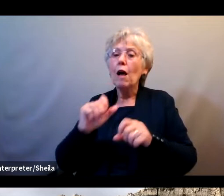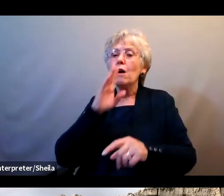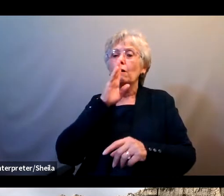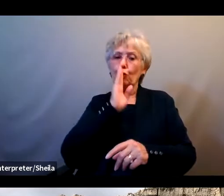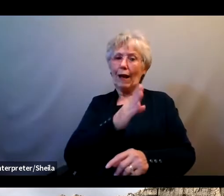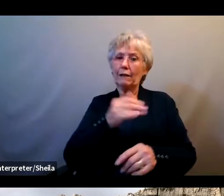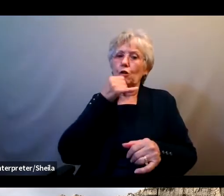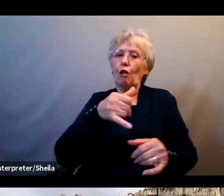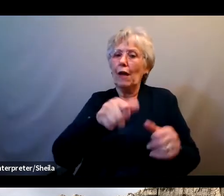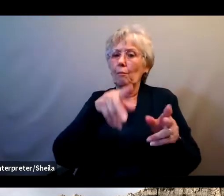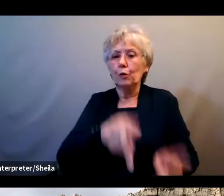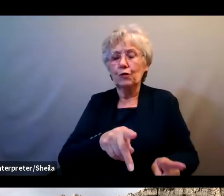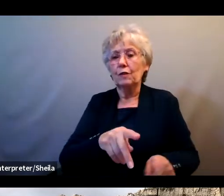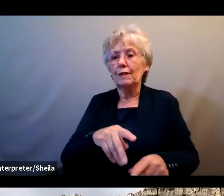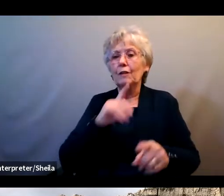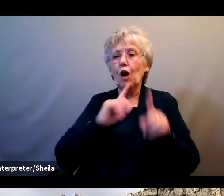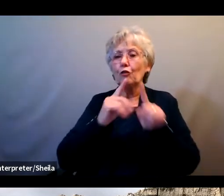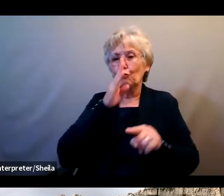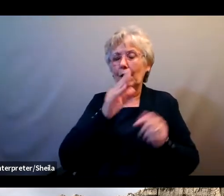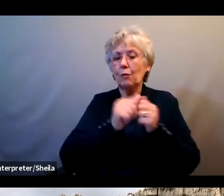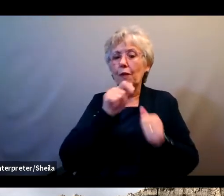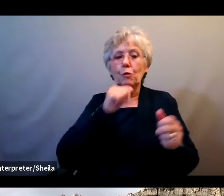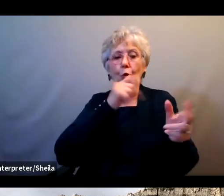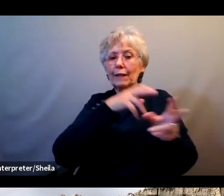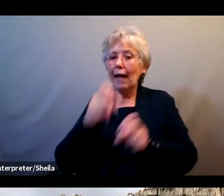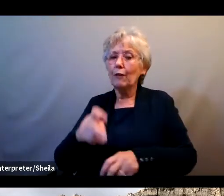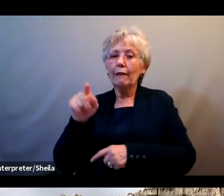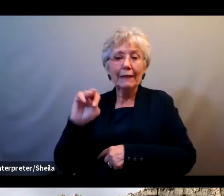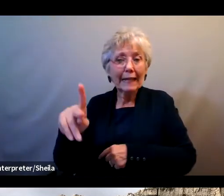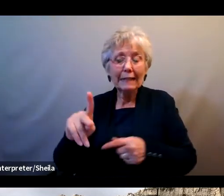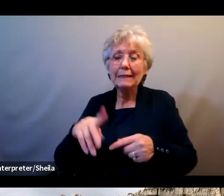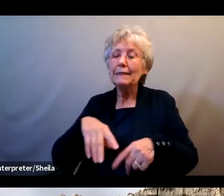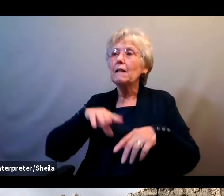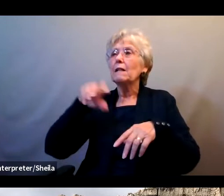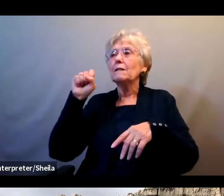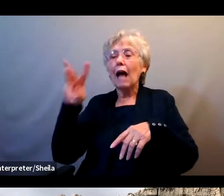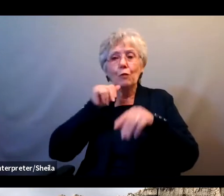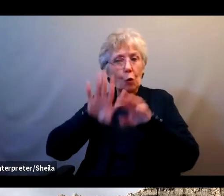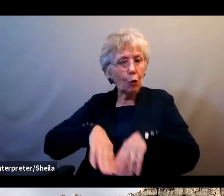Don't click on any links or download software in any suspicious emails, texts or direct messages.